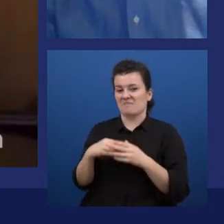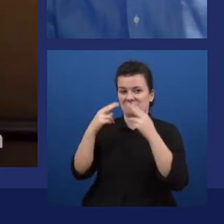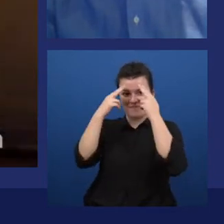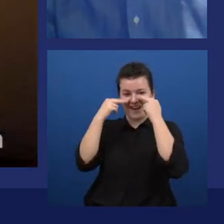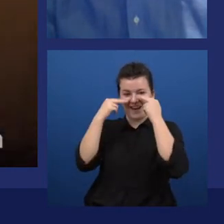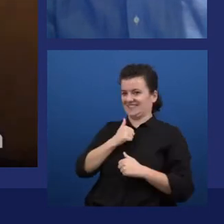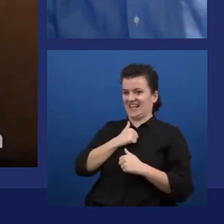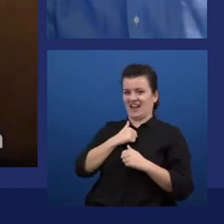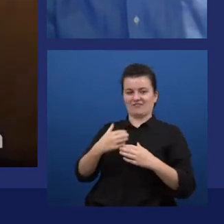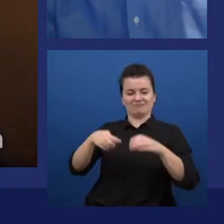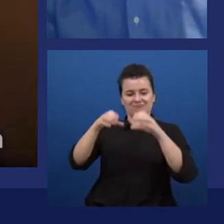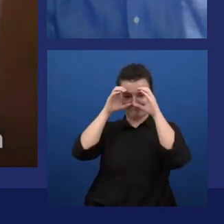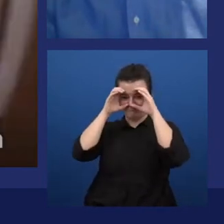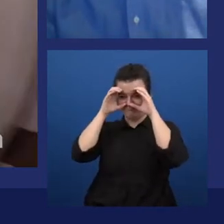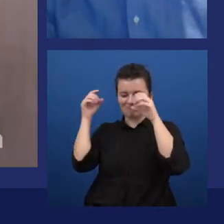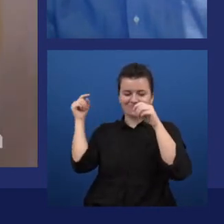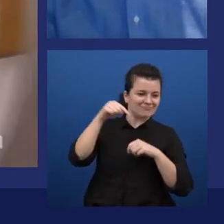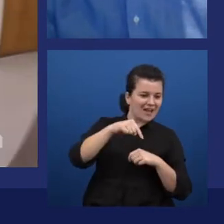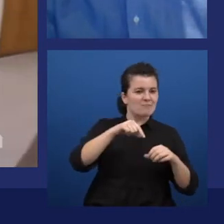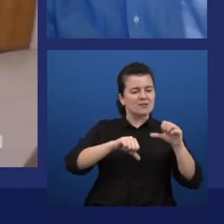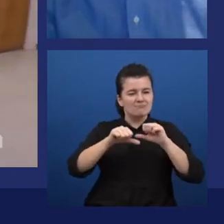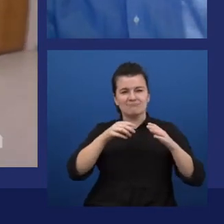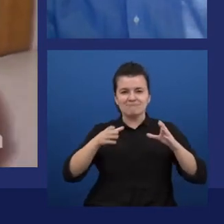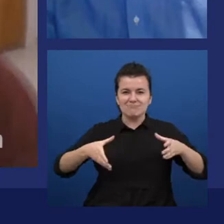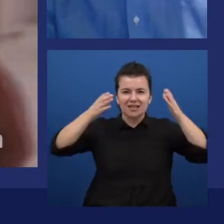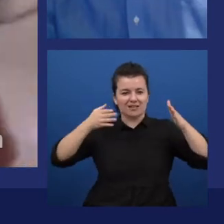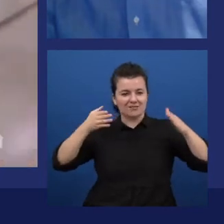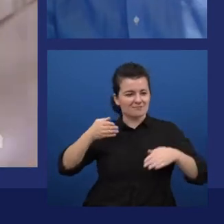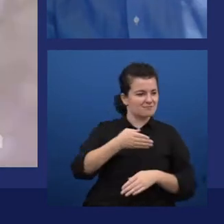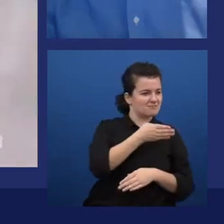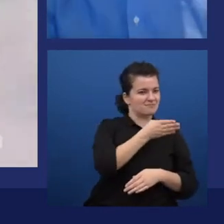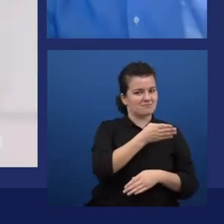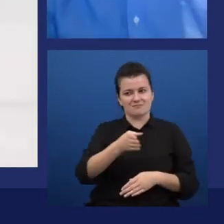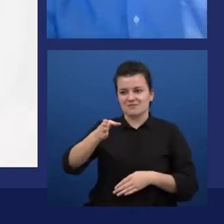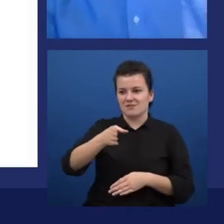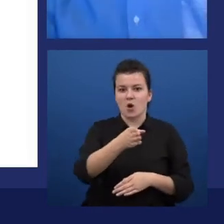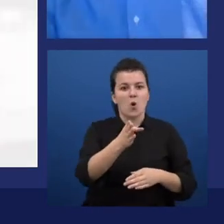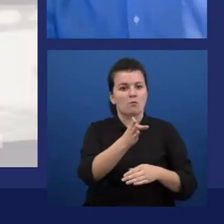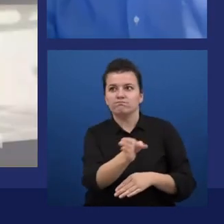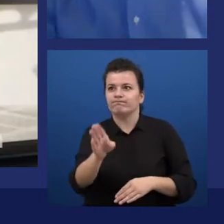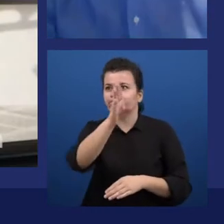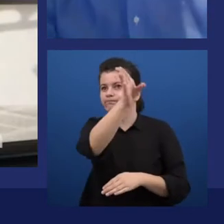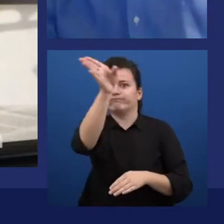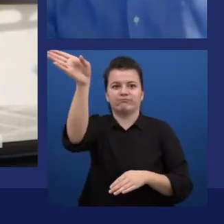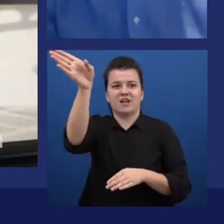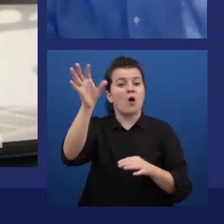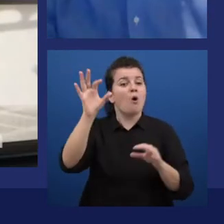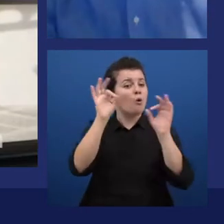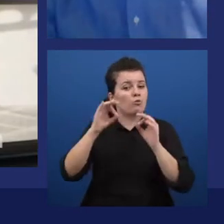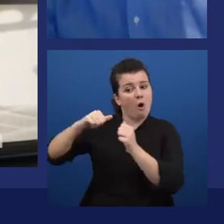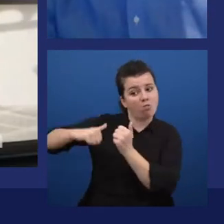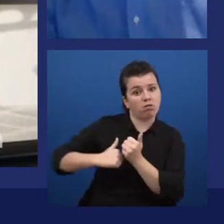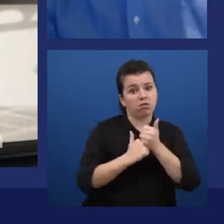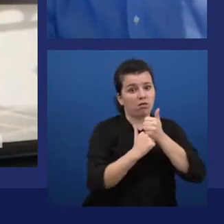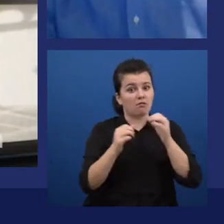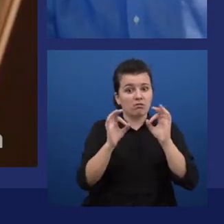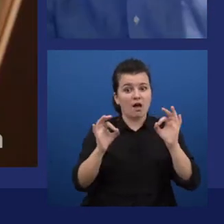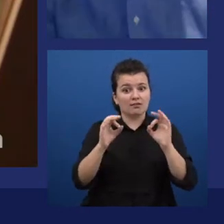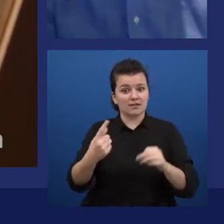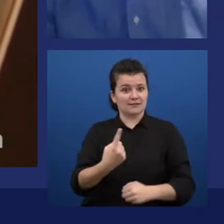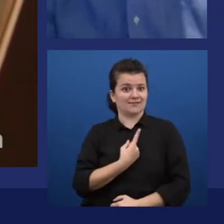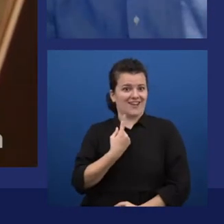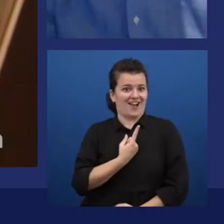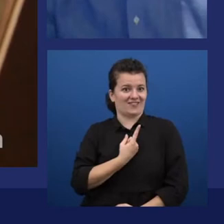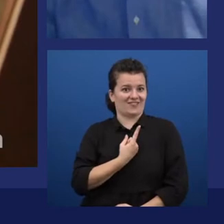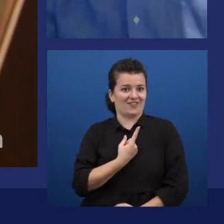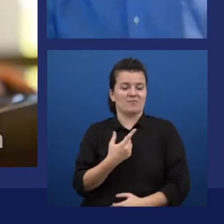device, and make their way through the building without further assistance. The sky's the limit for what kind of functionalities